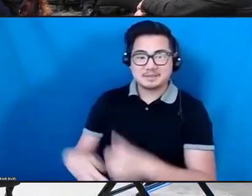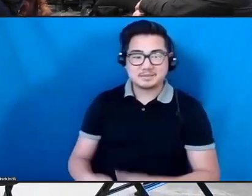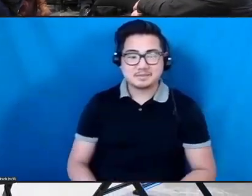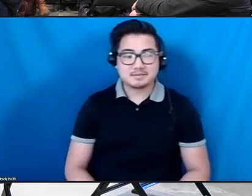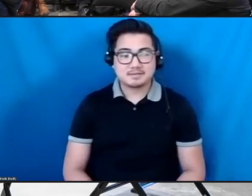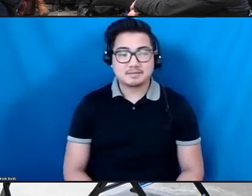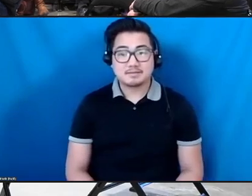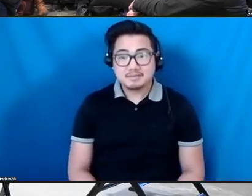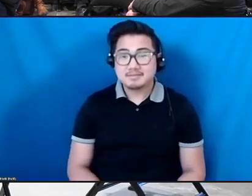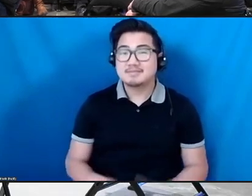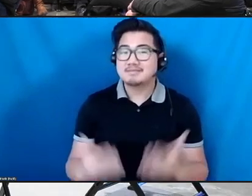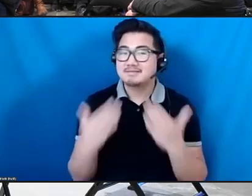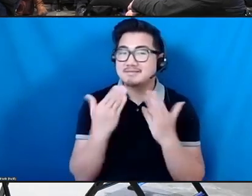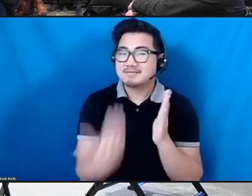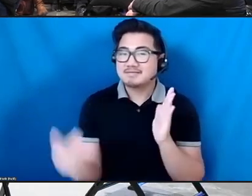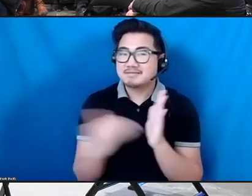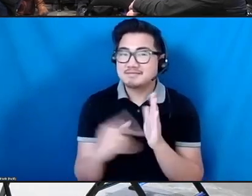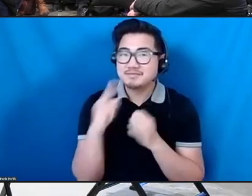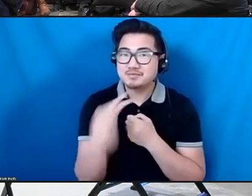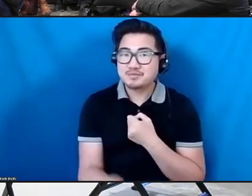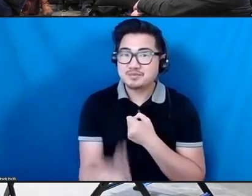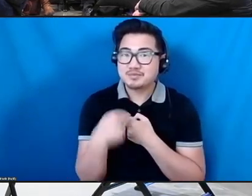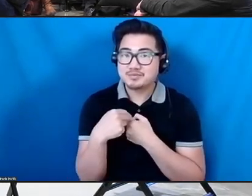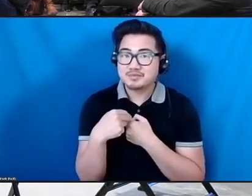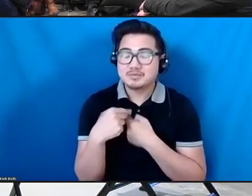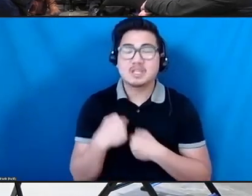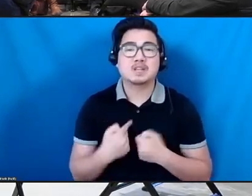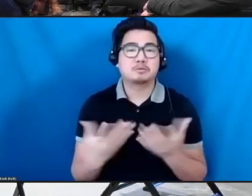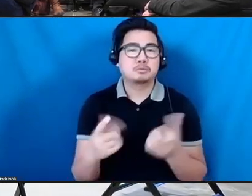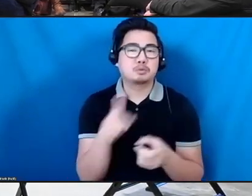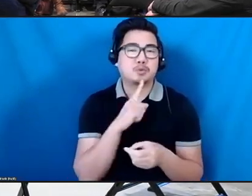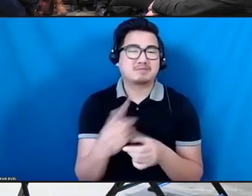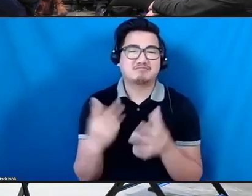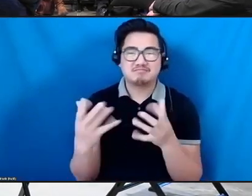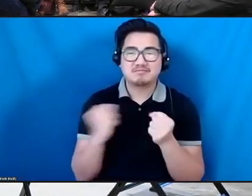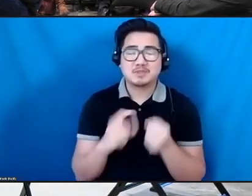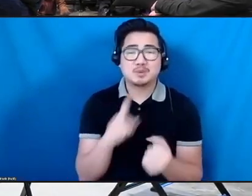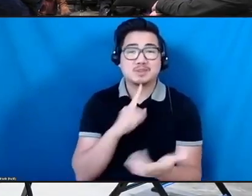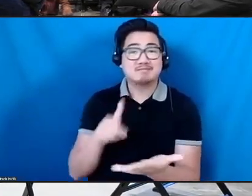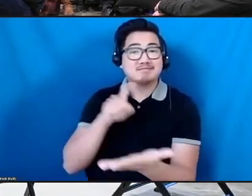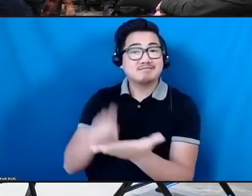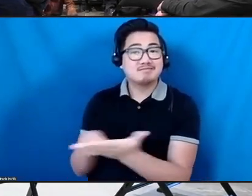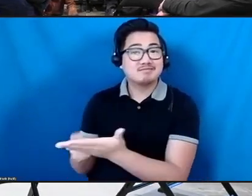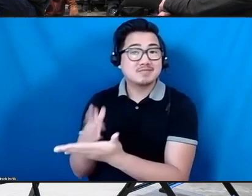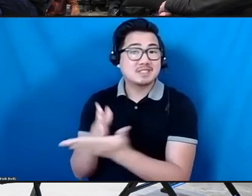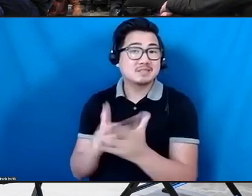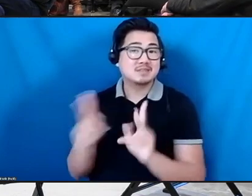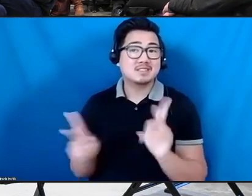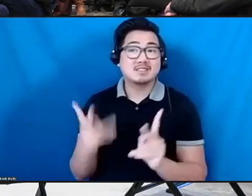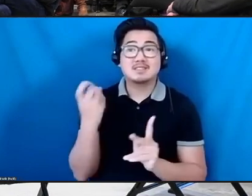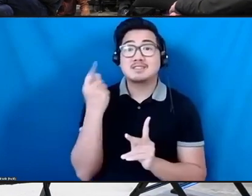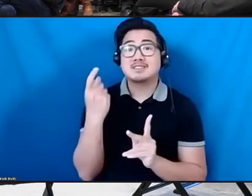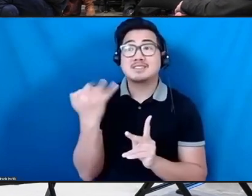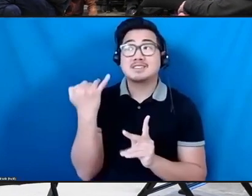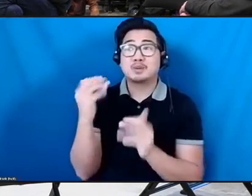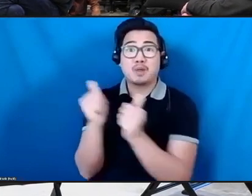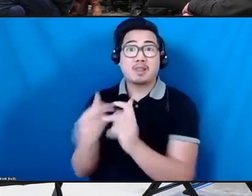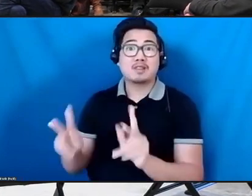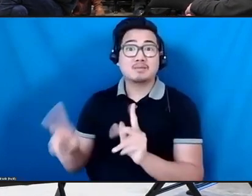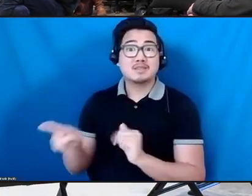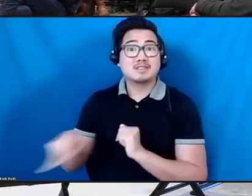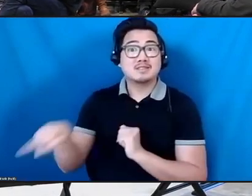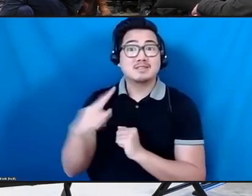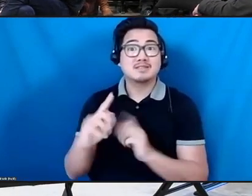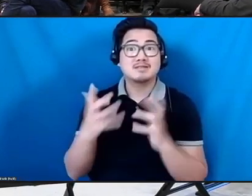So thank you all for joining us. I want to just quickly, again, acknowledge some folks without whom this event would not be possible. The IPC